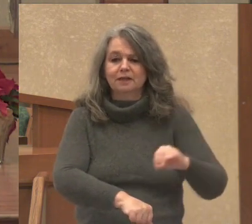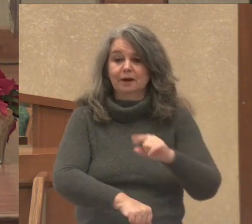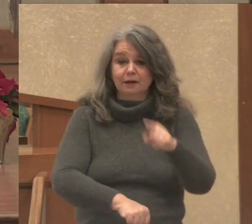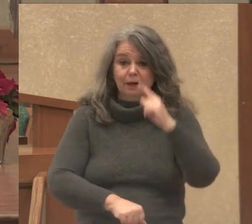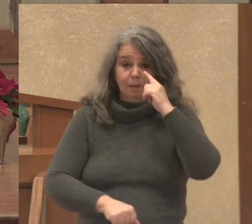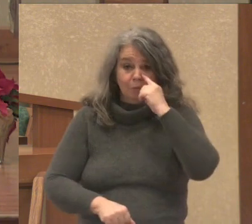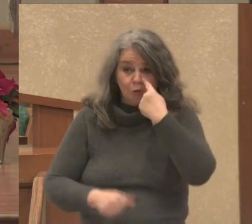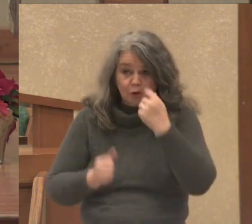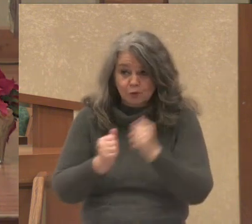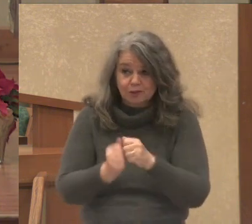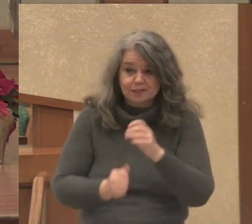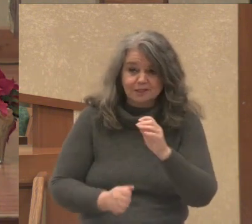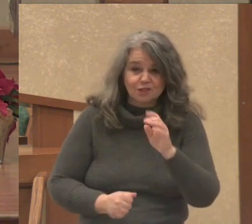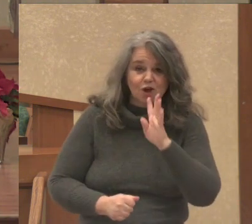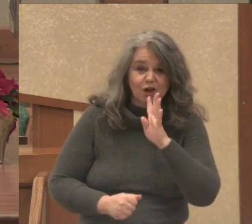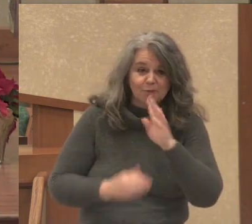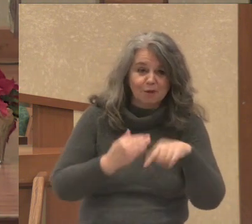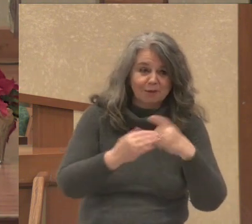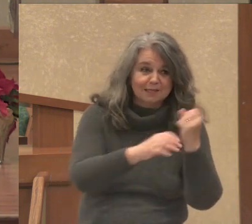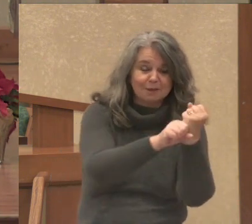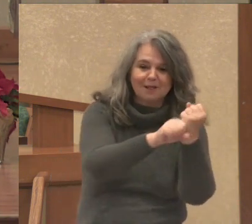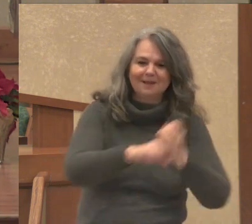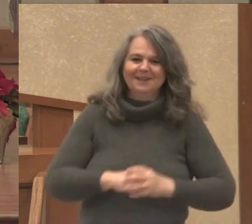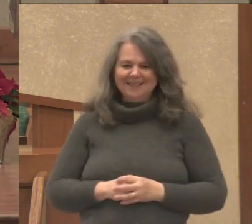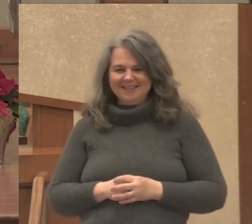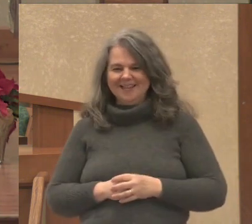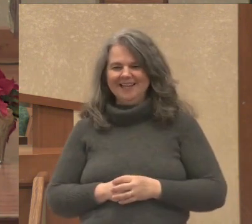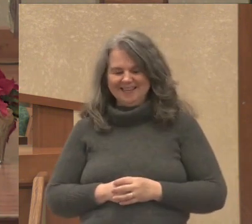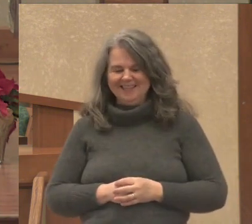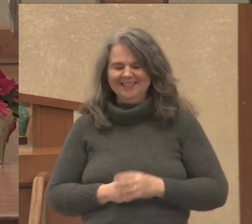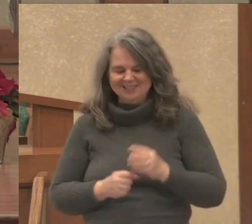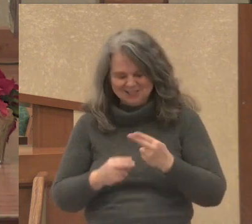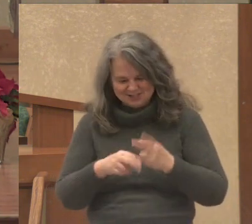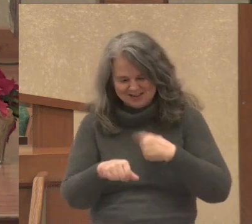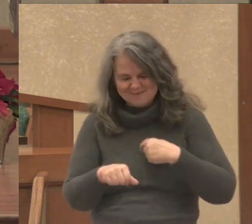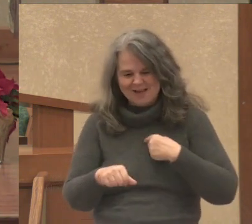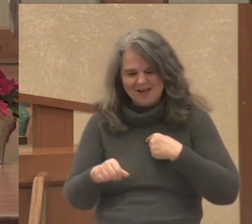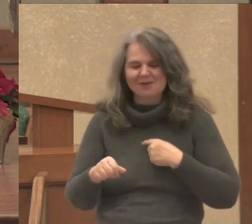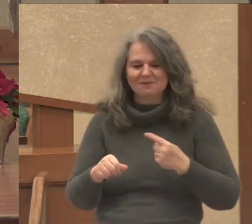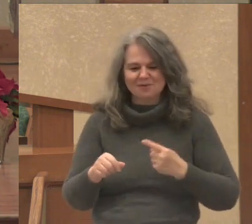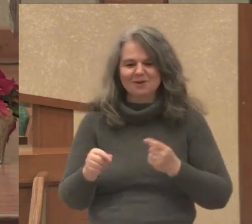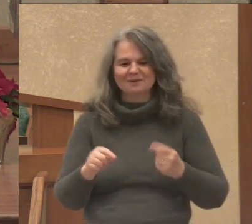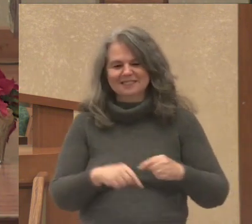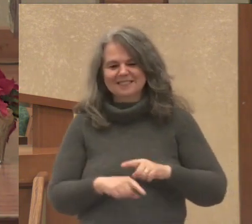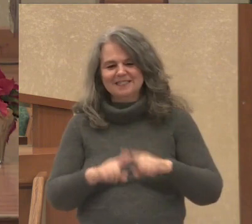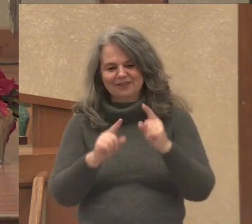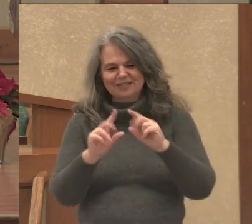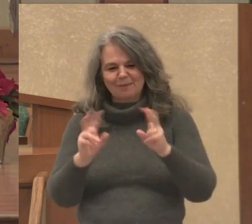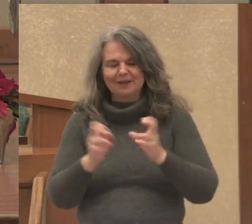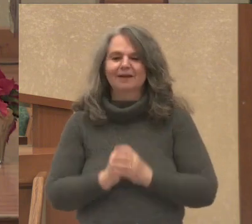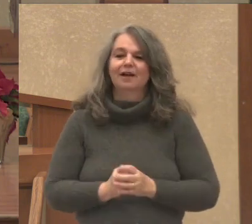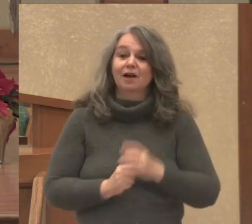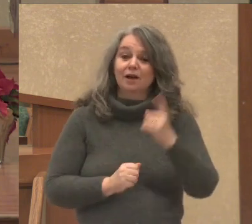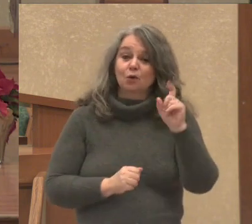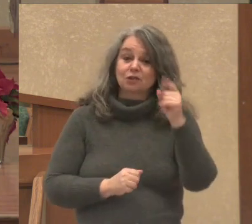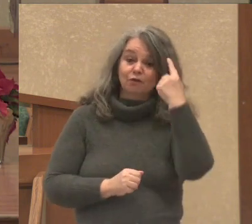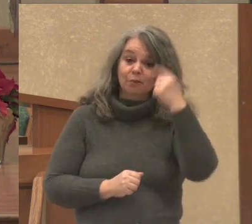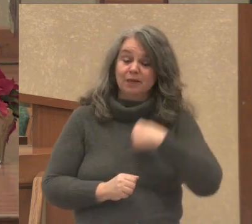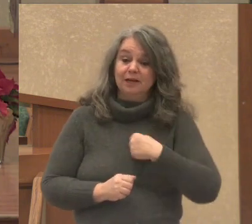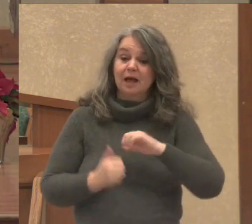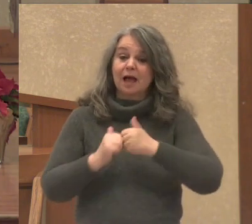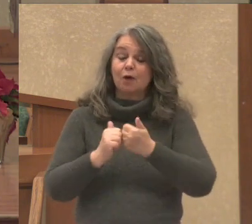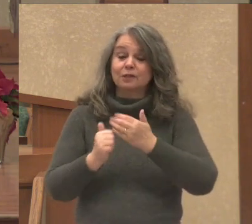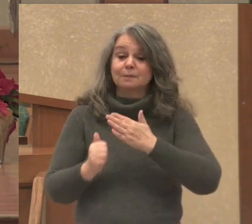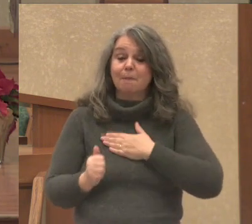yet with this baseball talk? I'll get to something else in a little bit. So, a question for me is, how is my